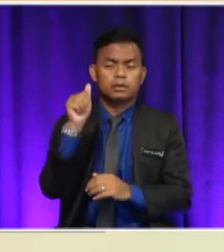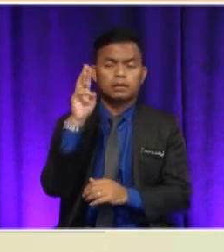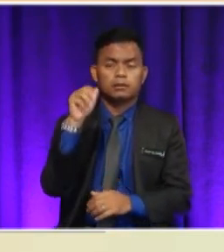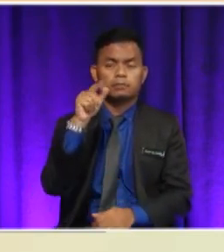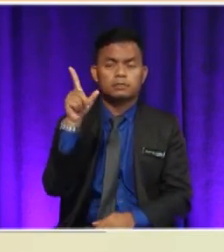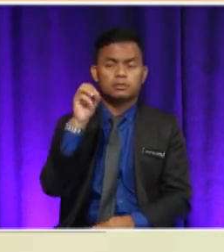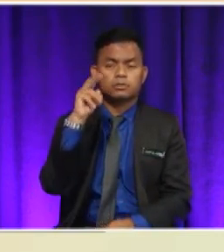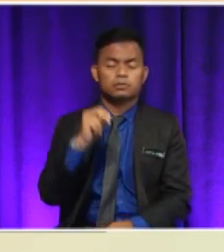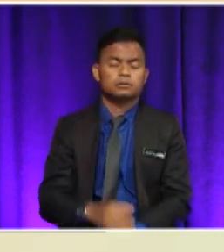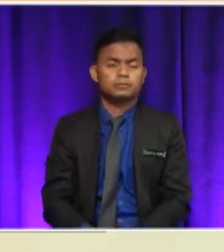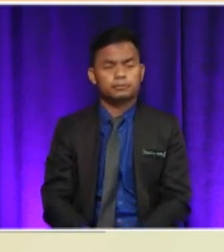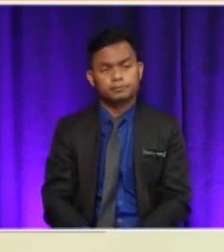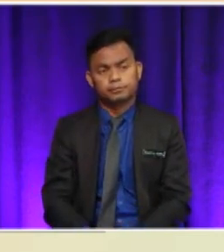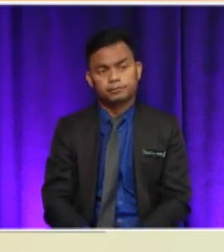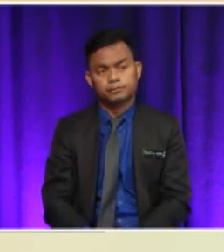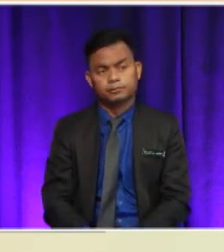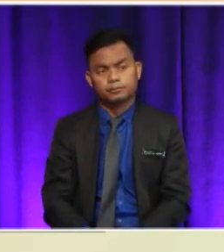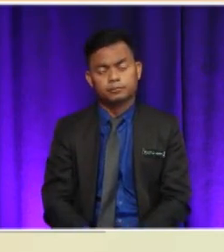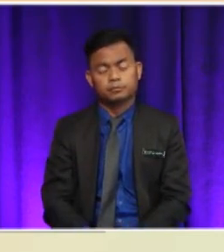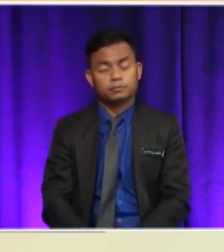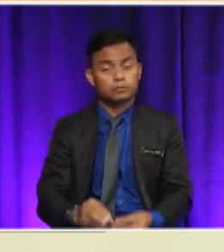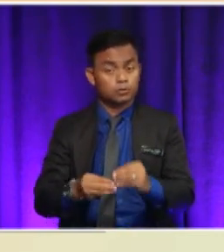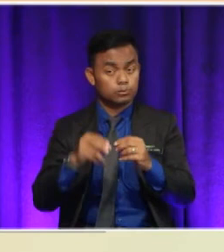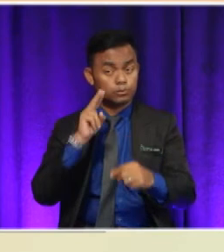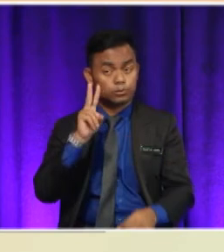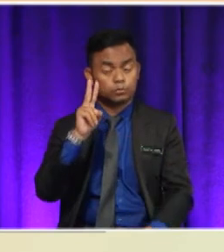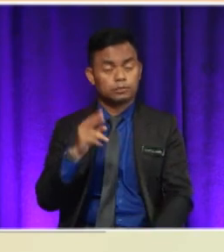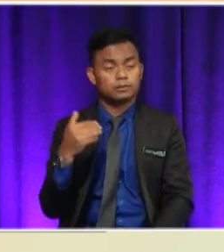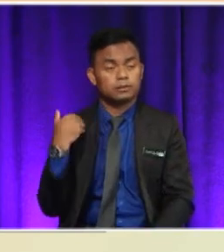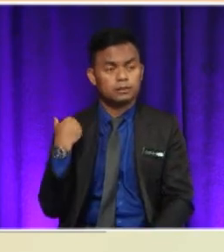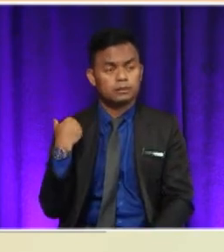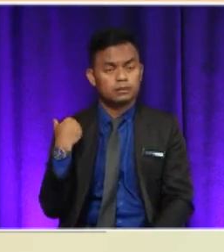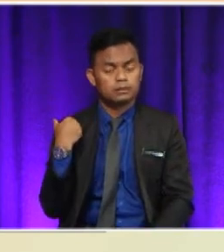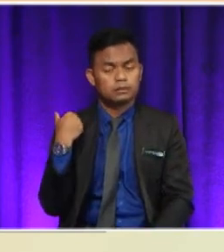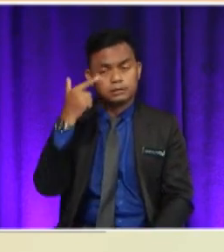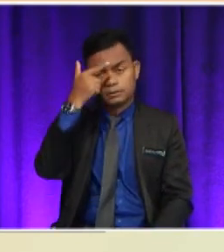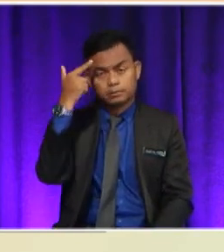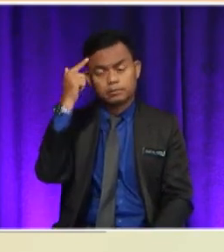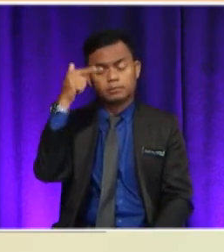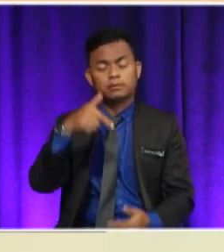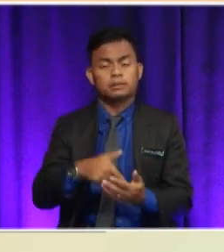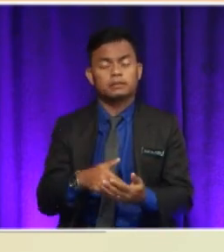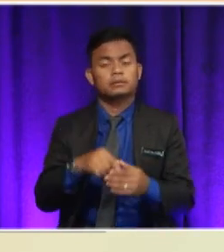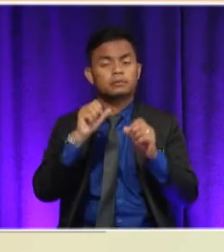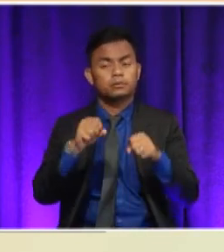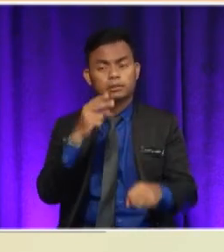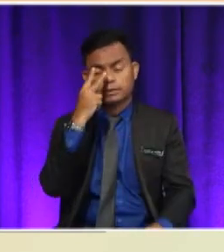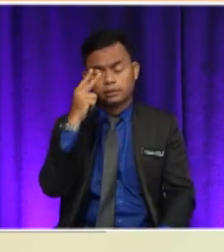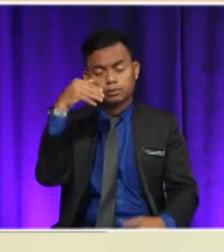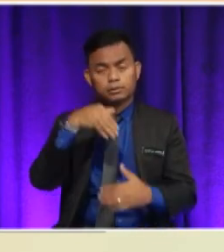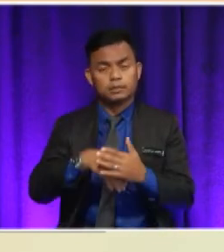And then, second, there's another clue which we can find in paragraph 2.